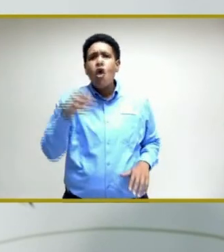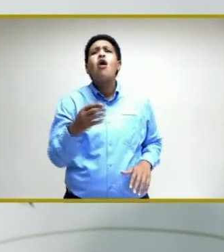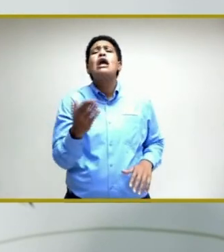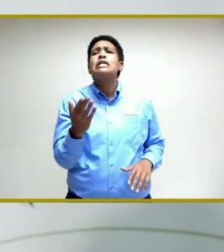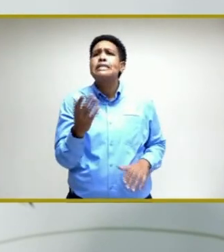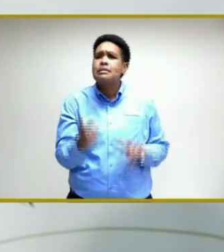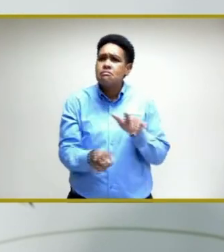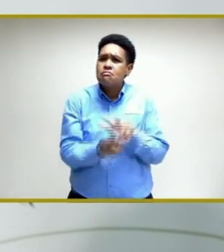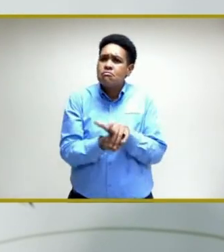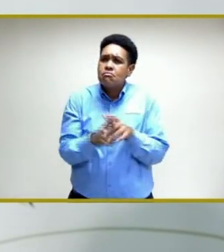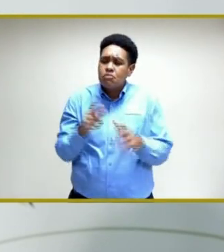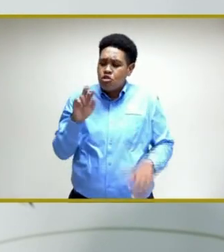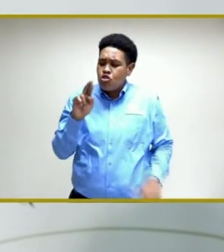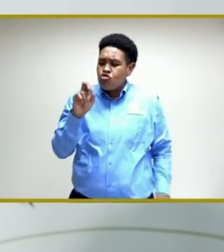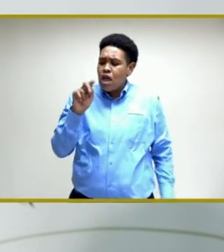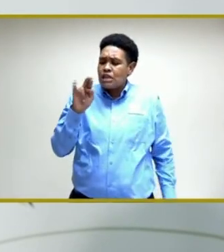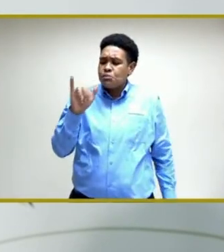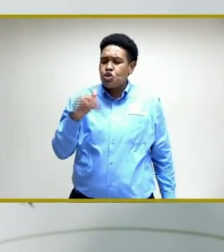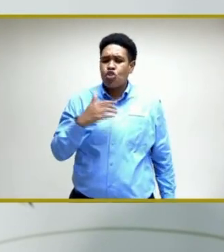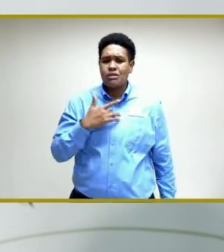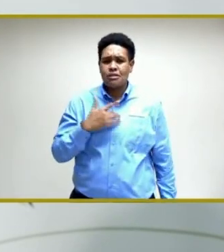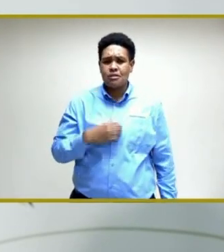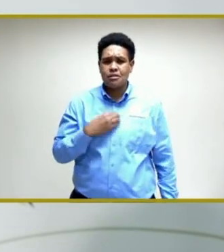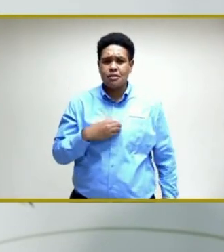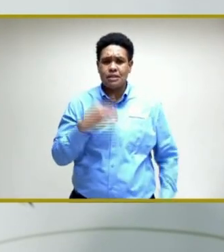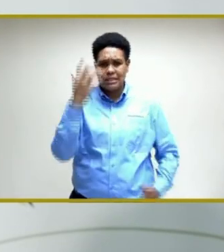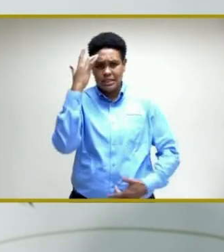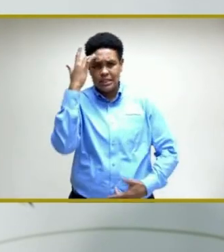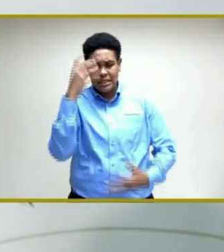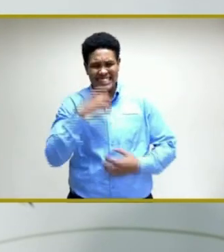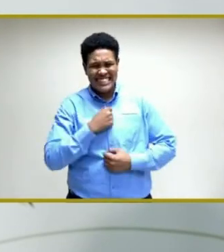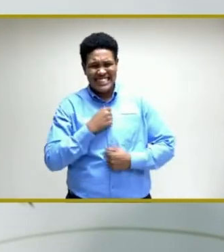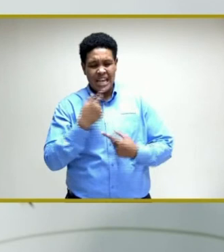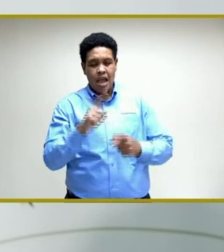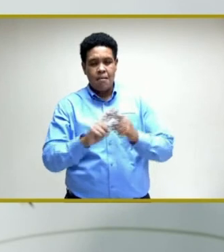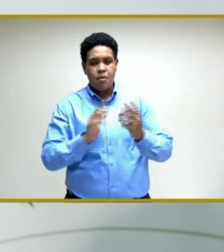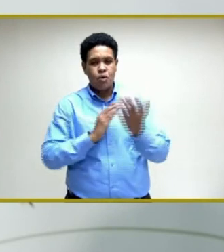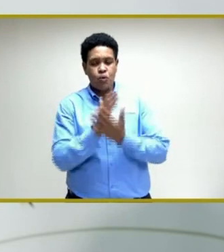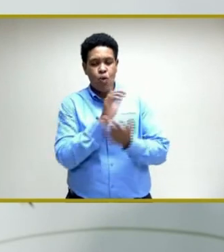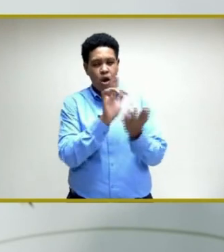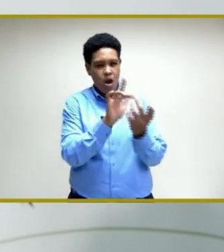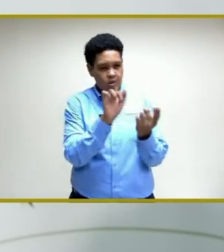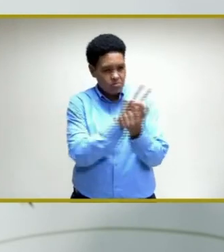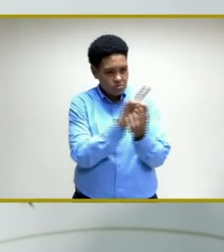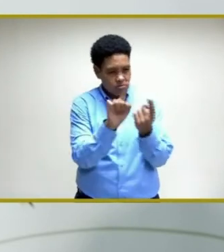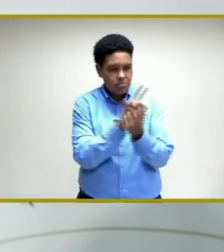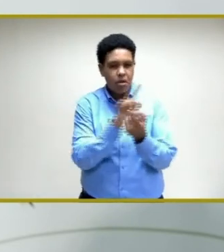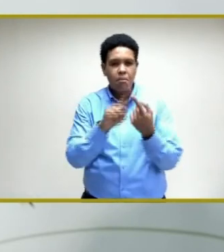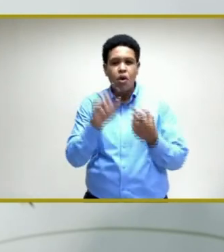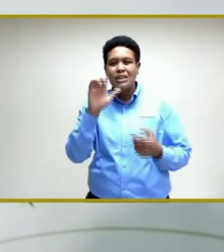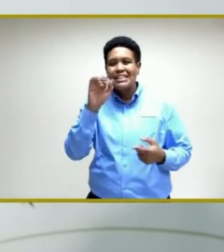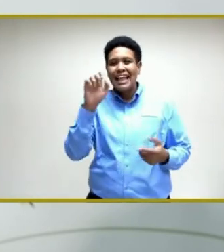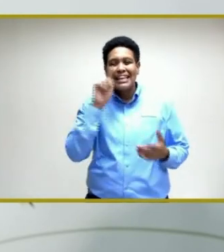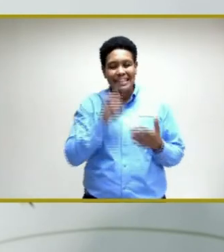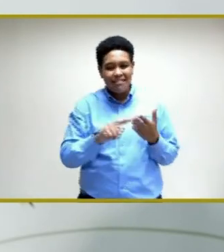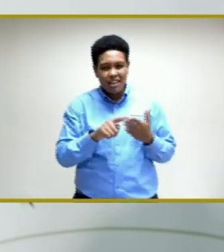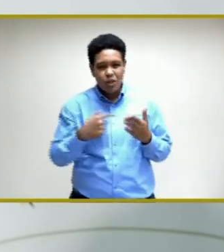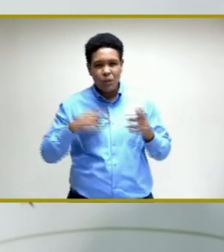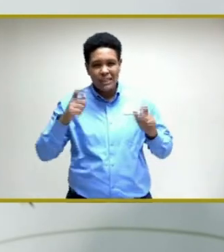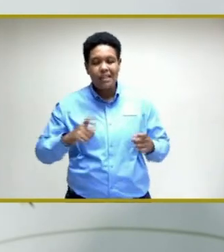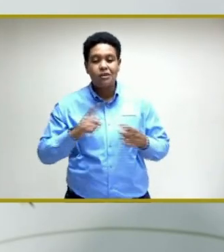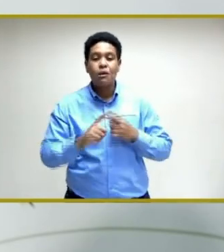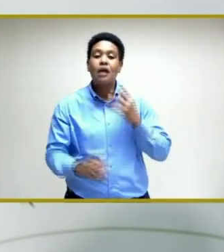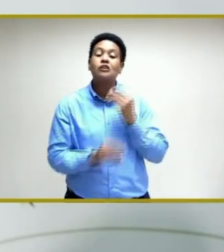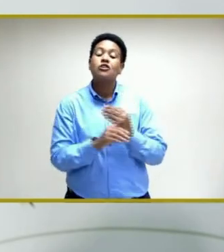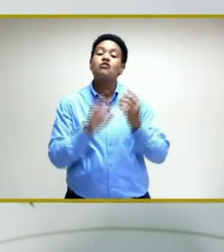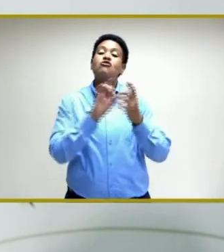respiratory illnesses and of course through our contact tracing and case investigation we test and also in